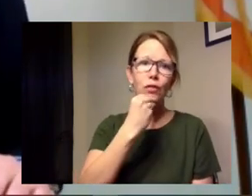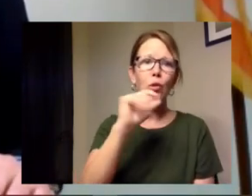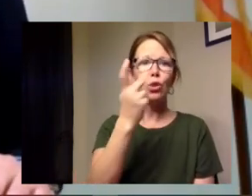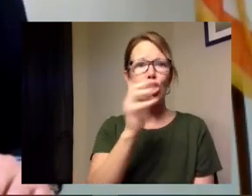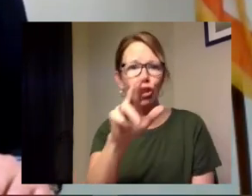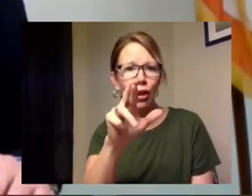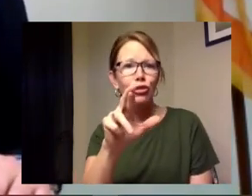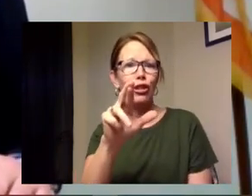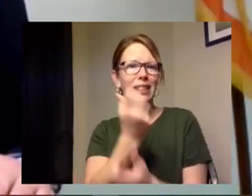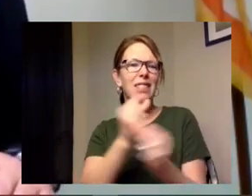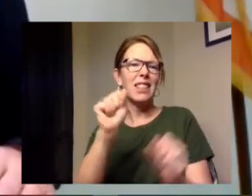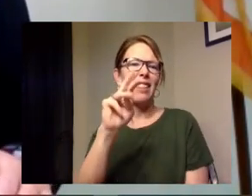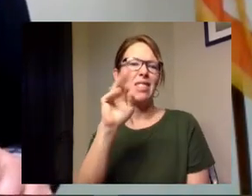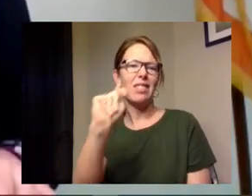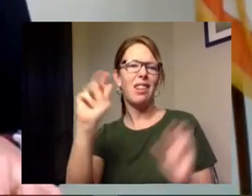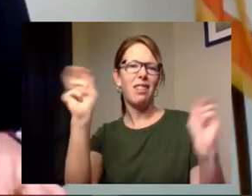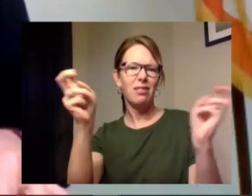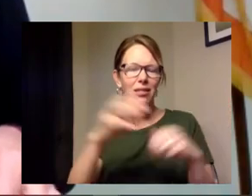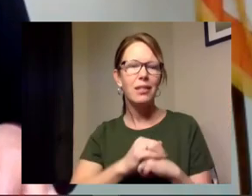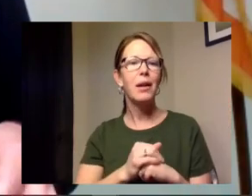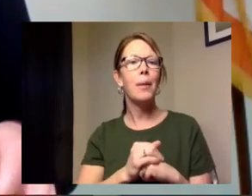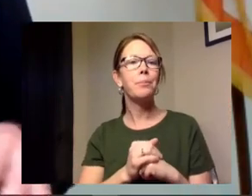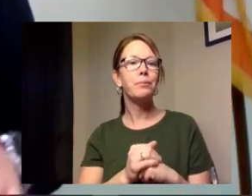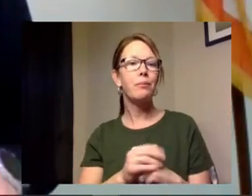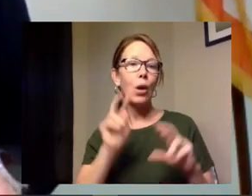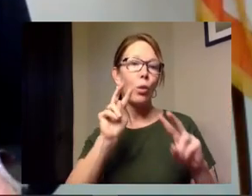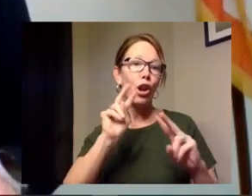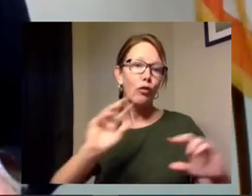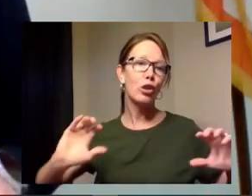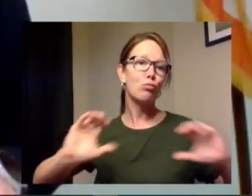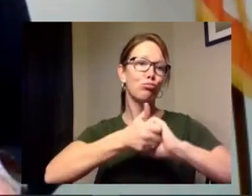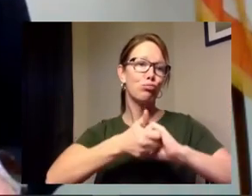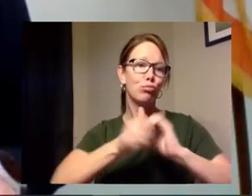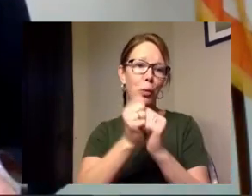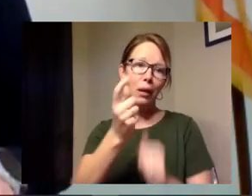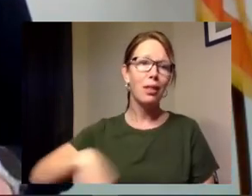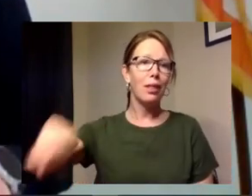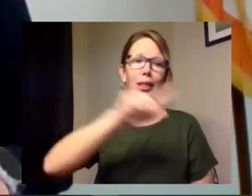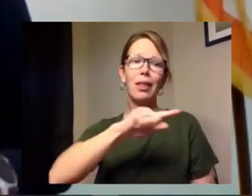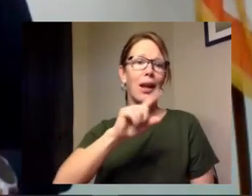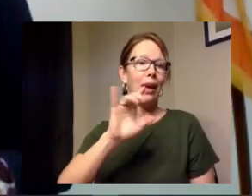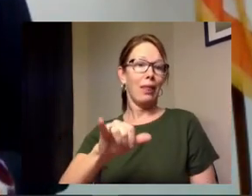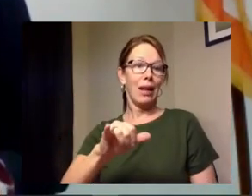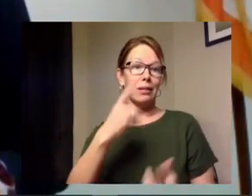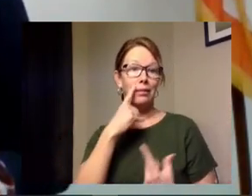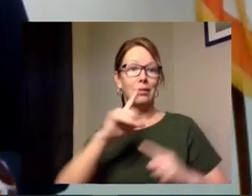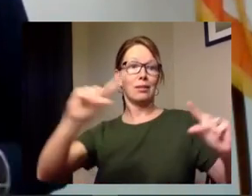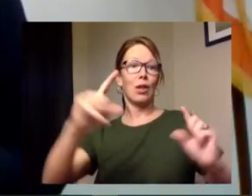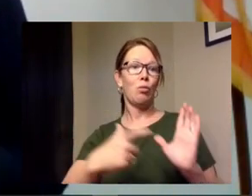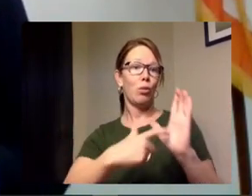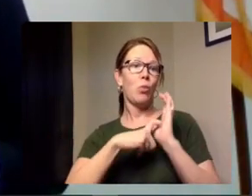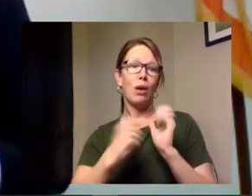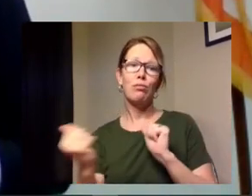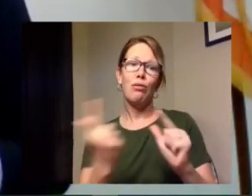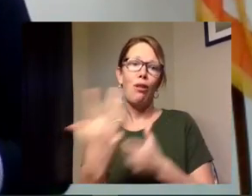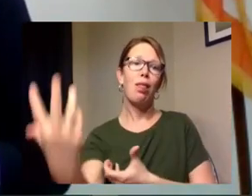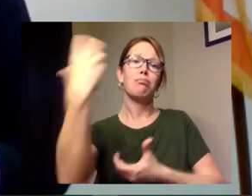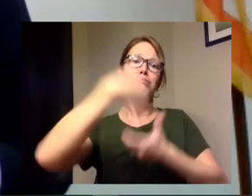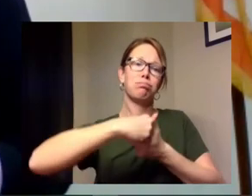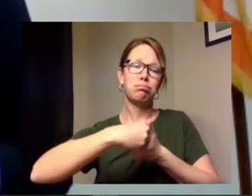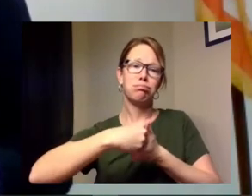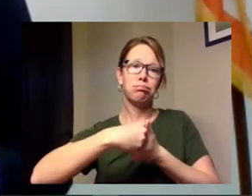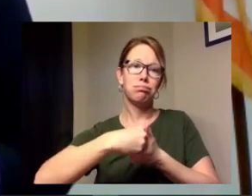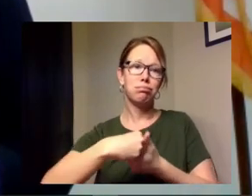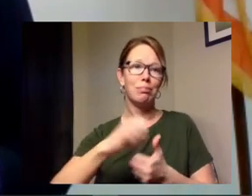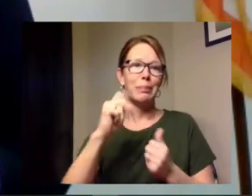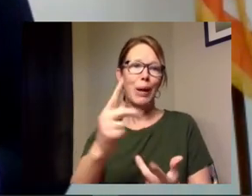we look forward forward to partnering with you in this endeavor as this requires the participation of the entire village and township and with that